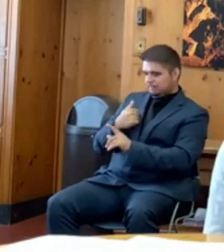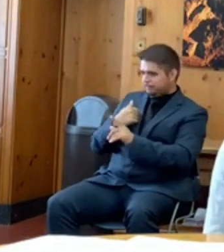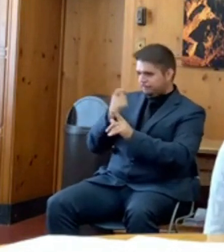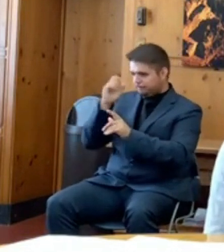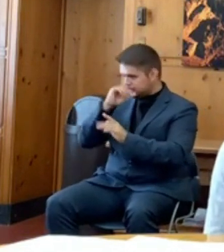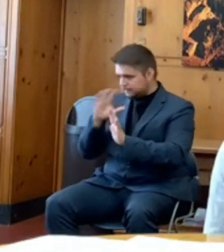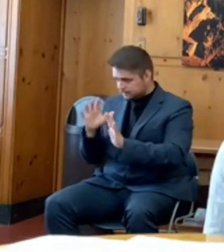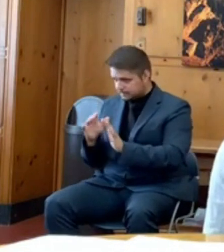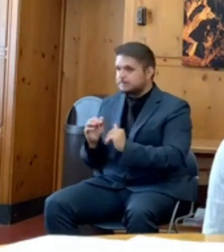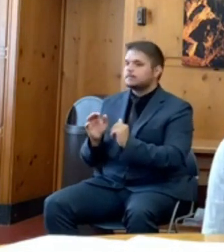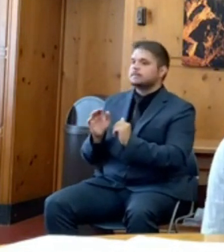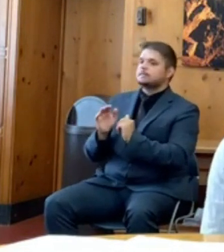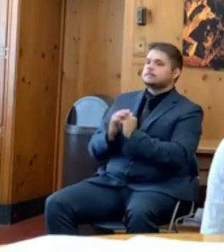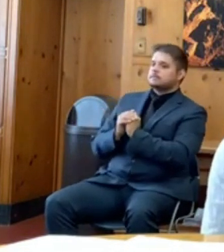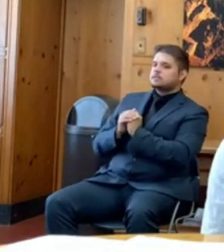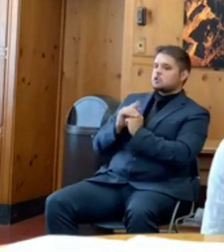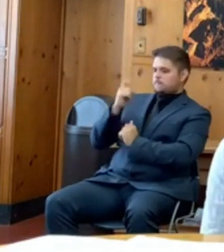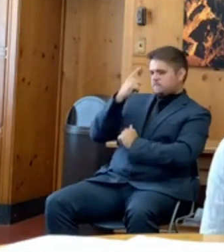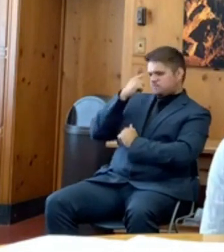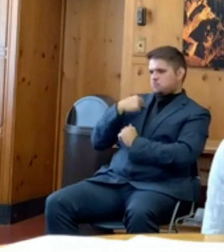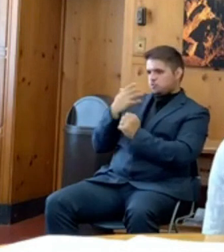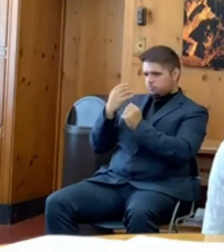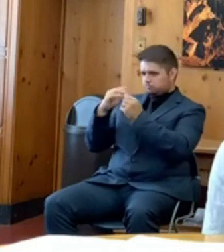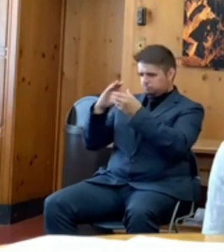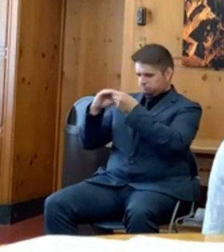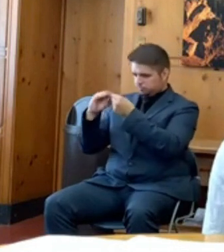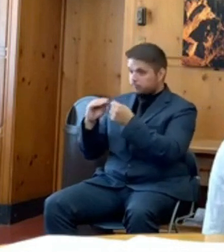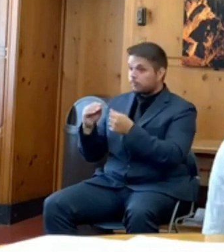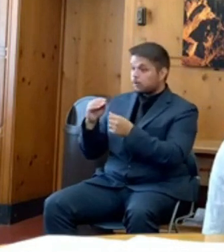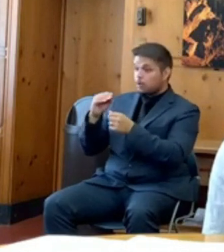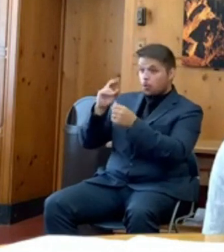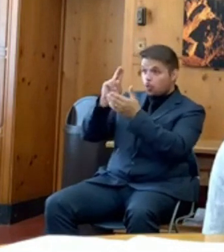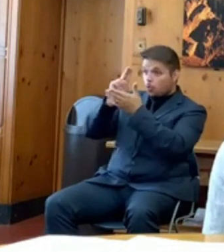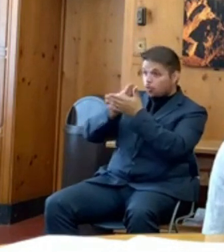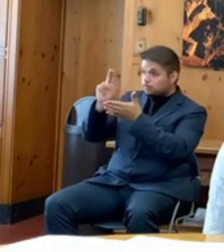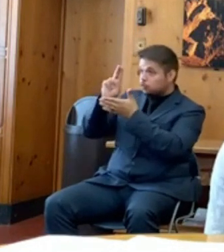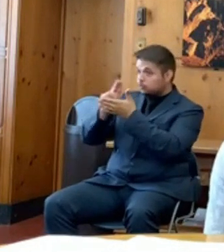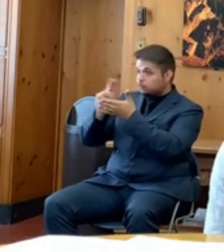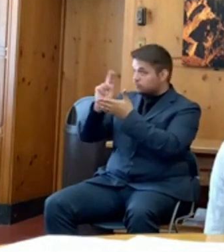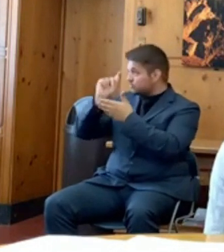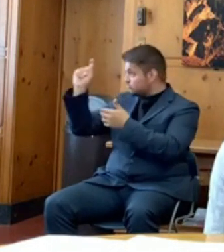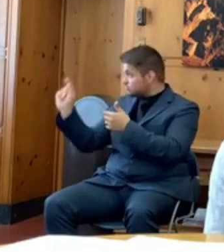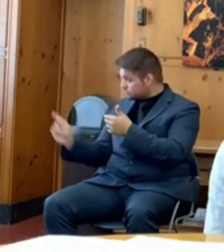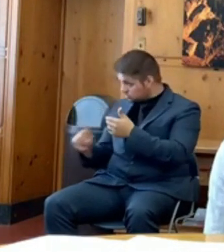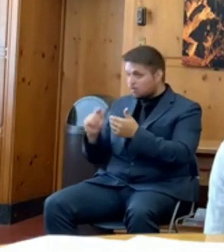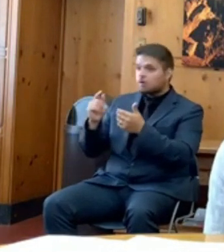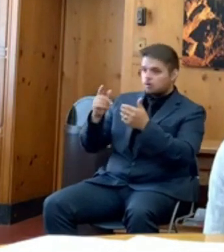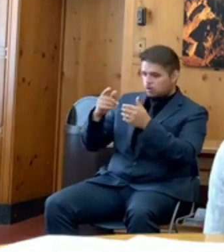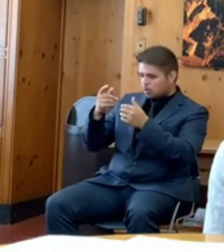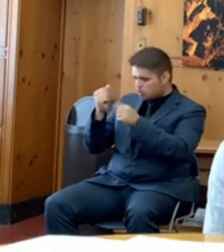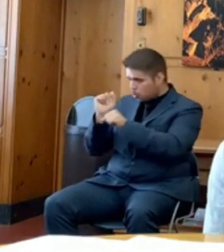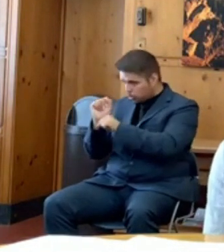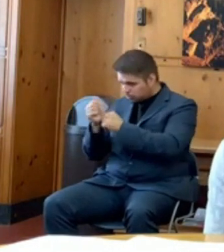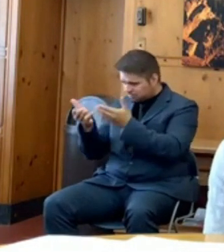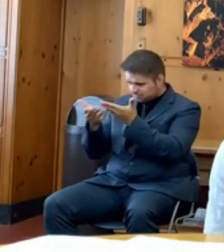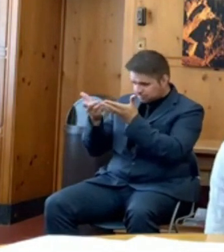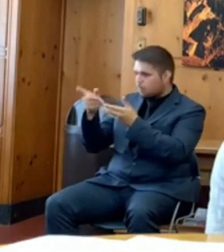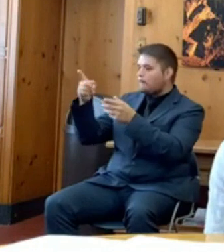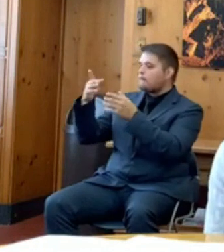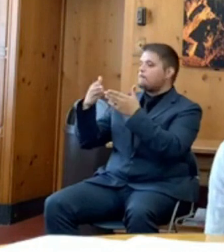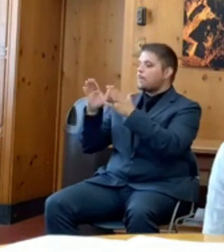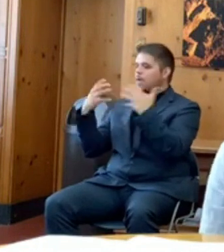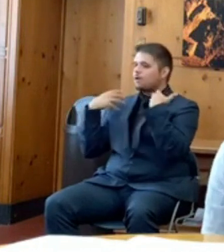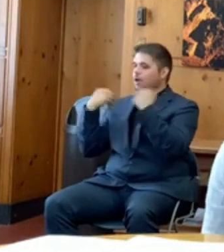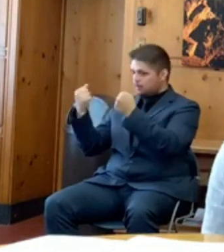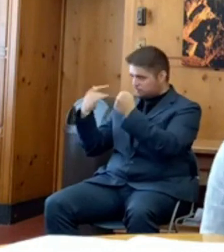the universities are working very hard with their local public health. Universities, both public and private,